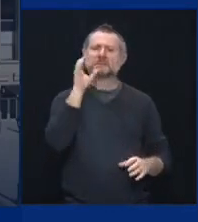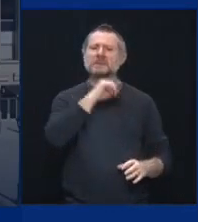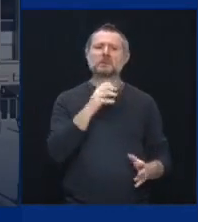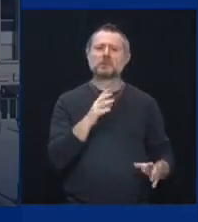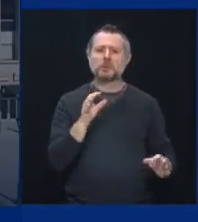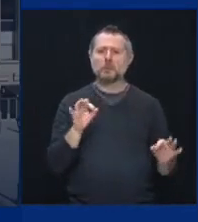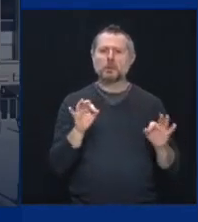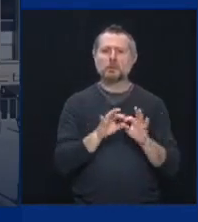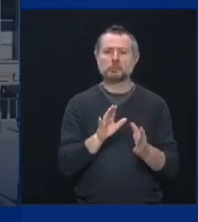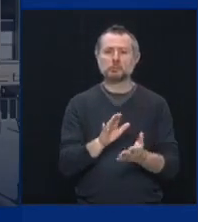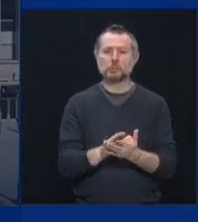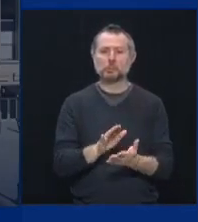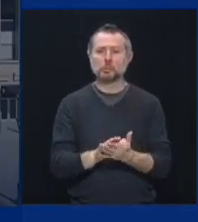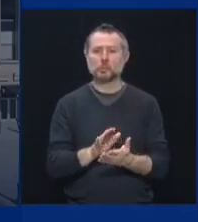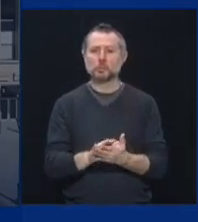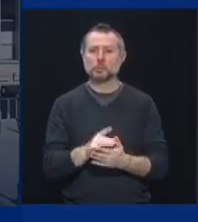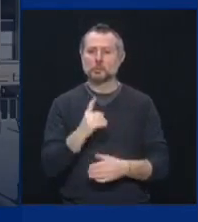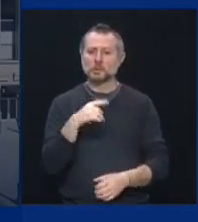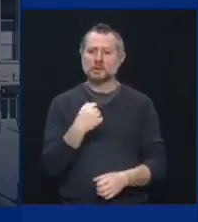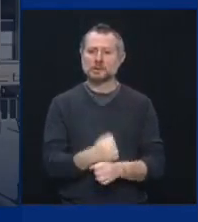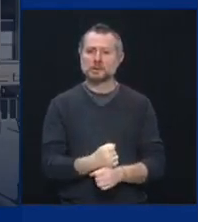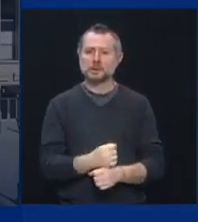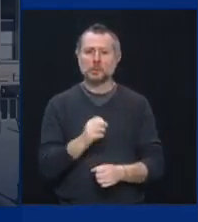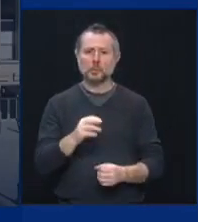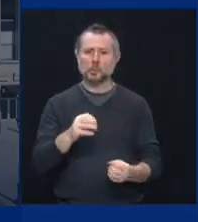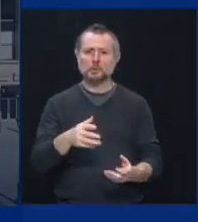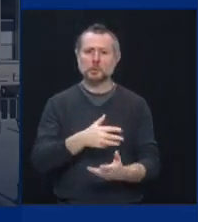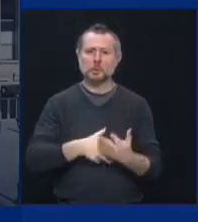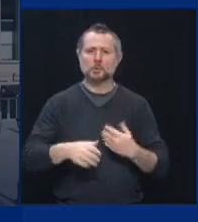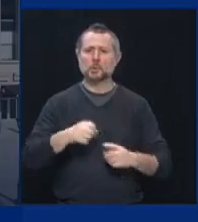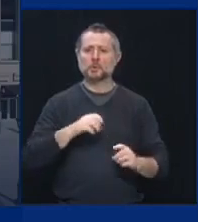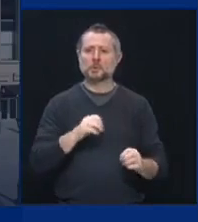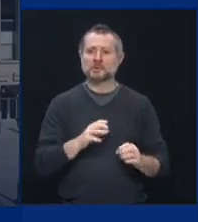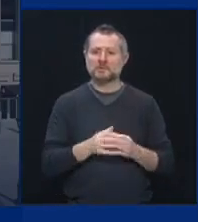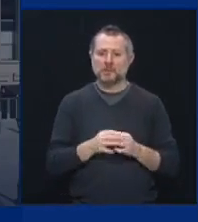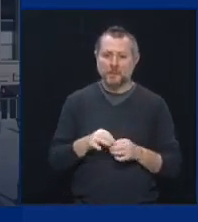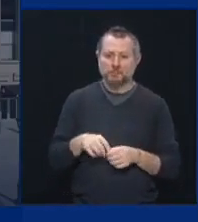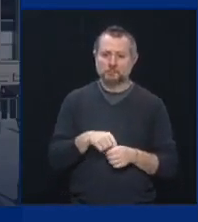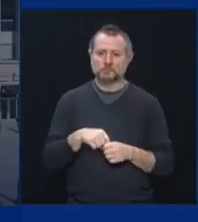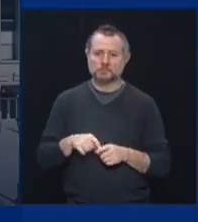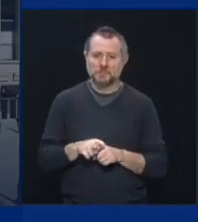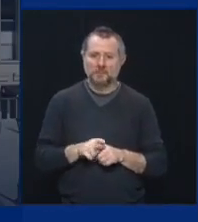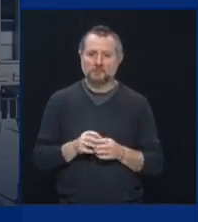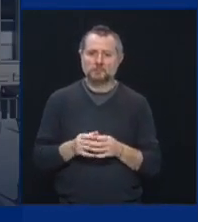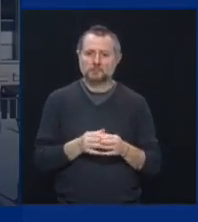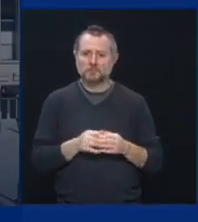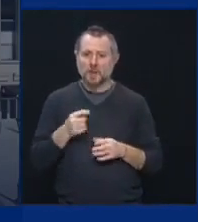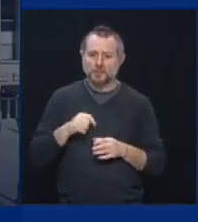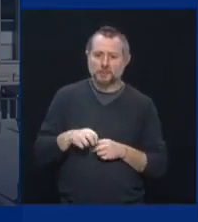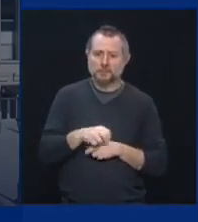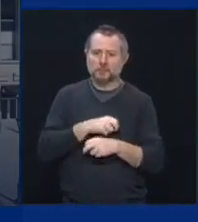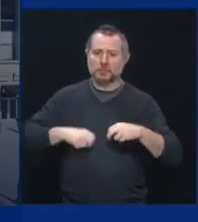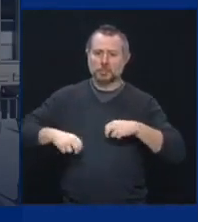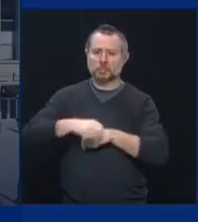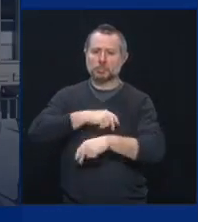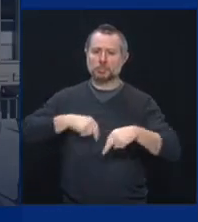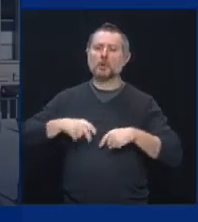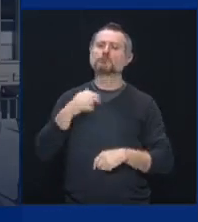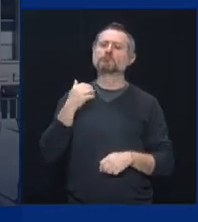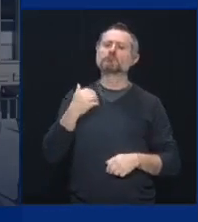families who are cooped up in small quarters. It has been hellacious, hellacious.